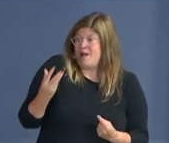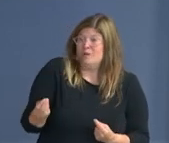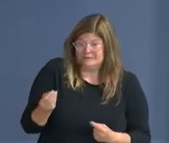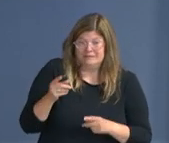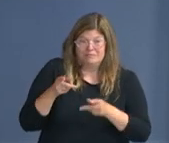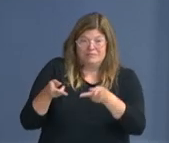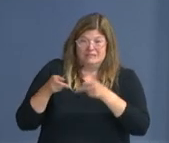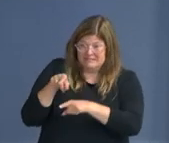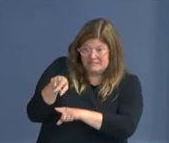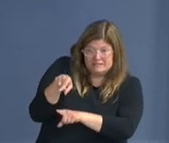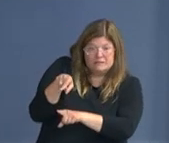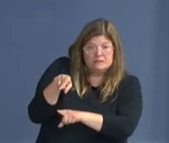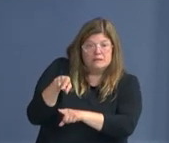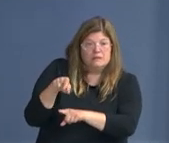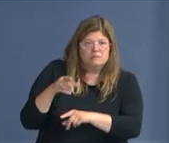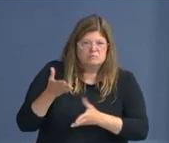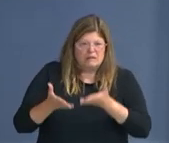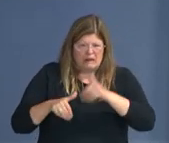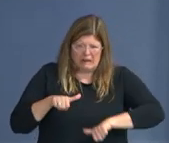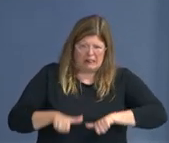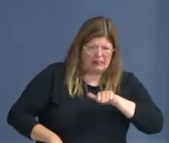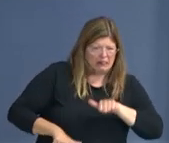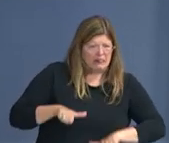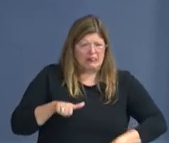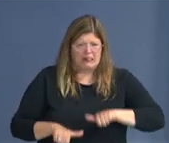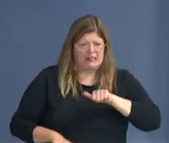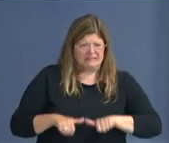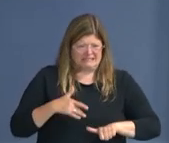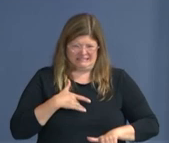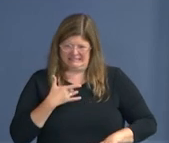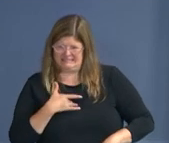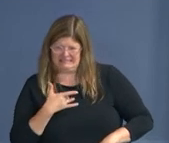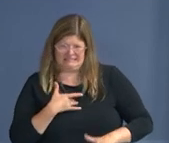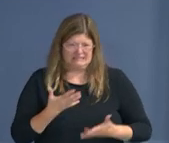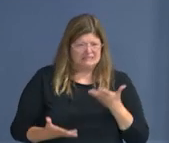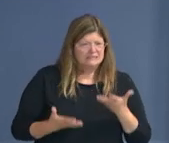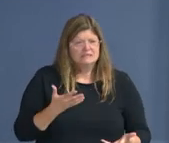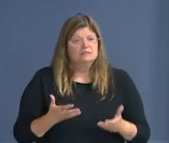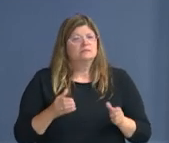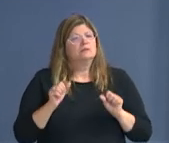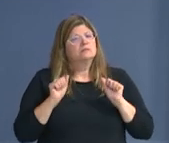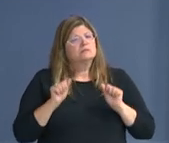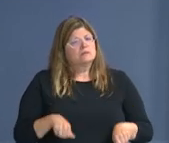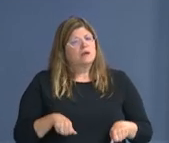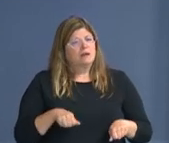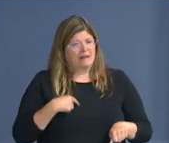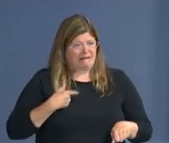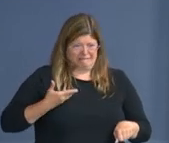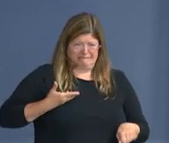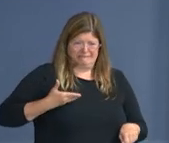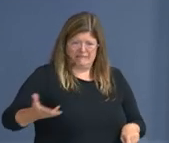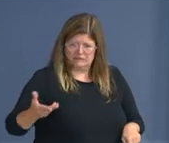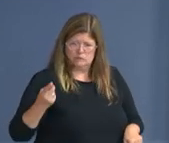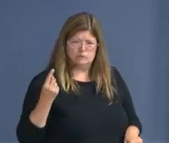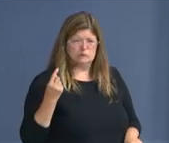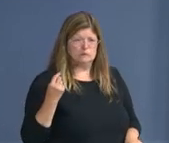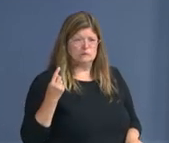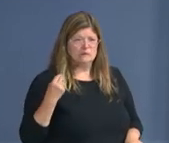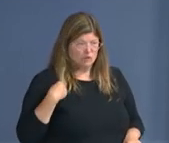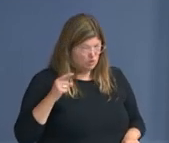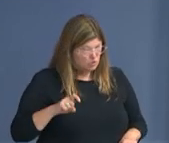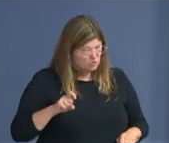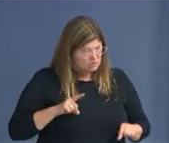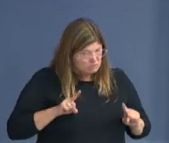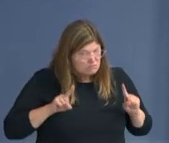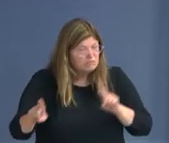You may have already done it. I certainly have done it. When being invited someplace, just simply asking who else is going to be